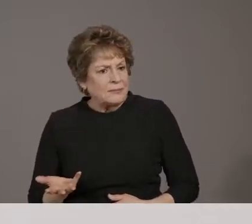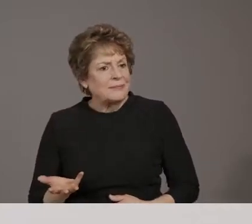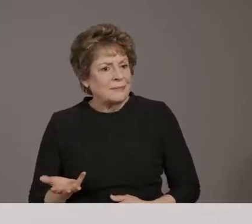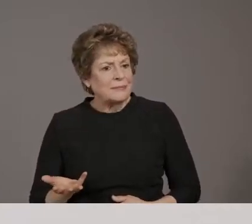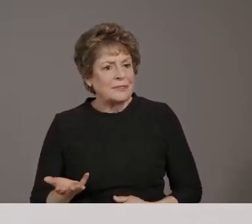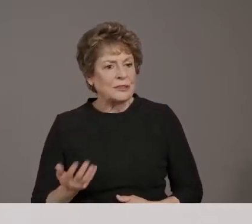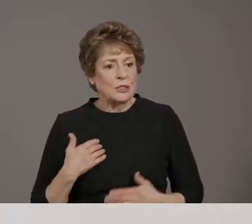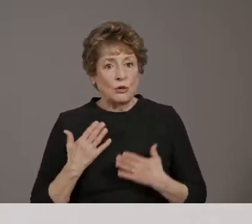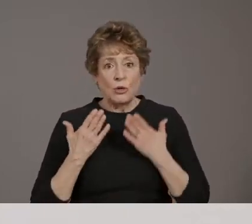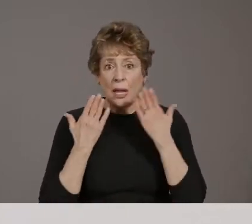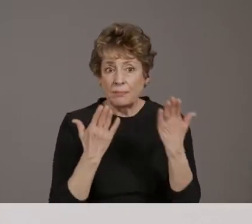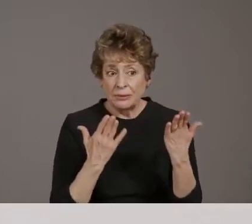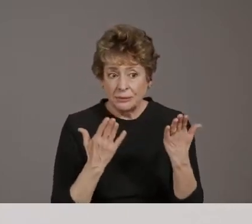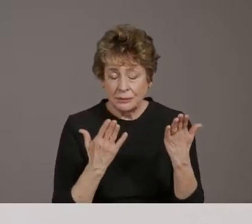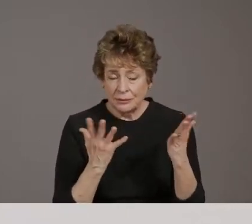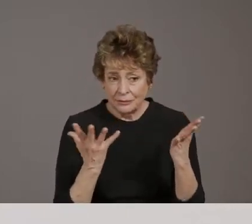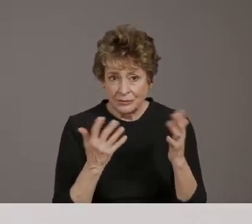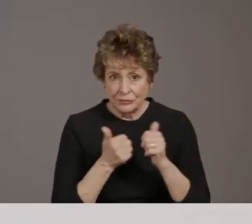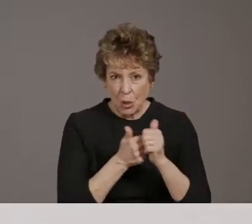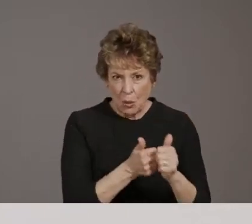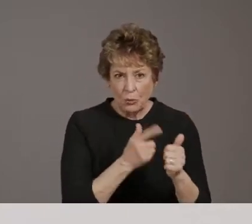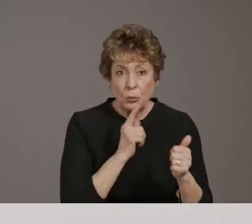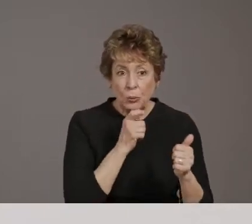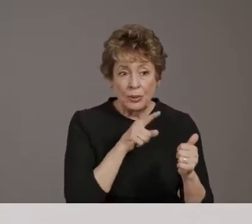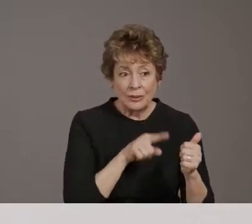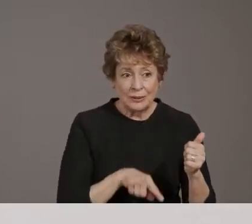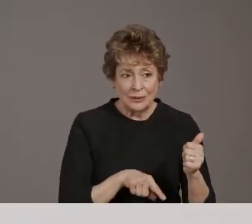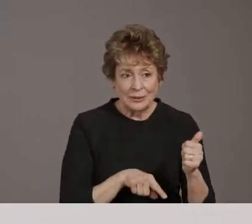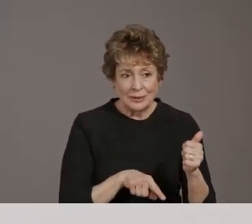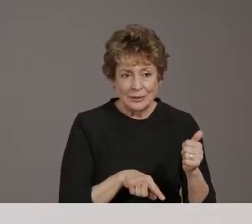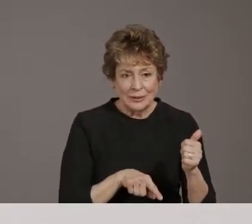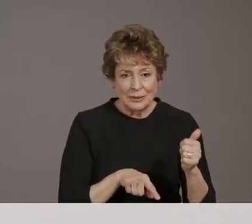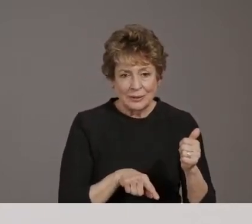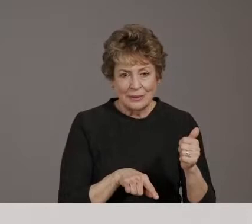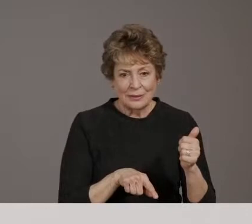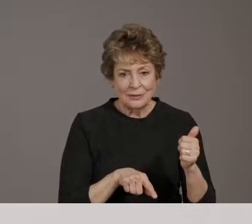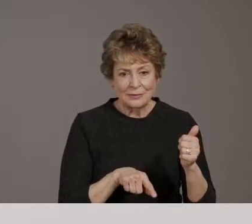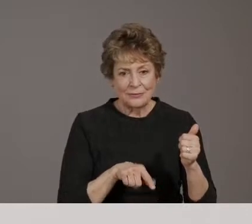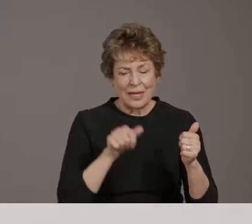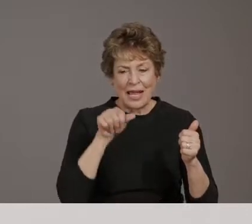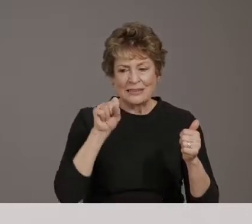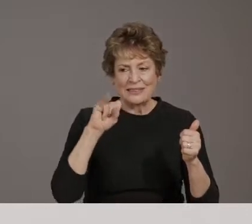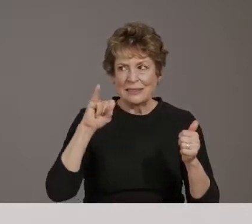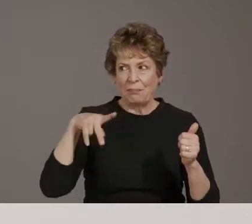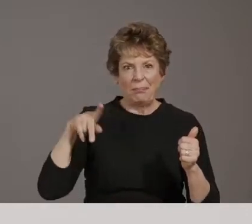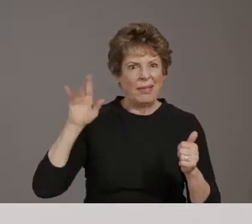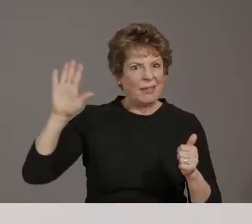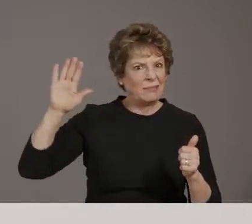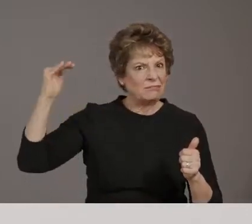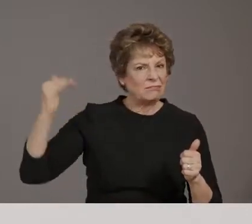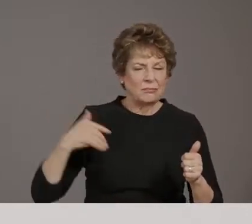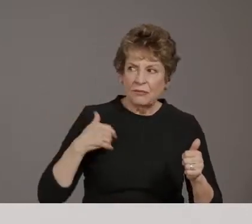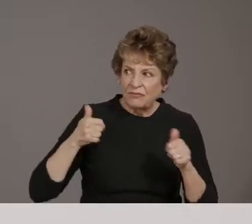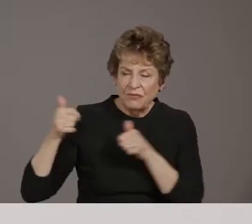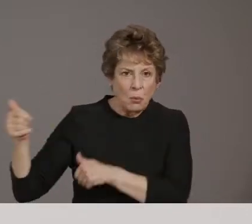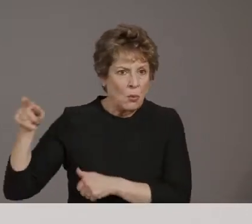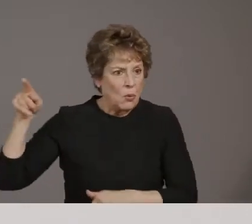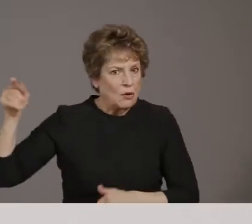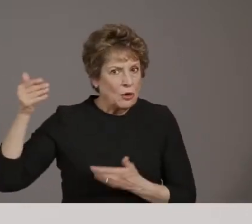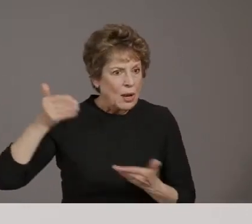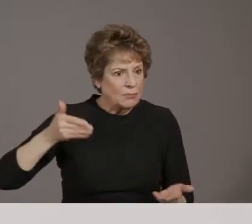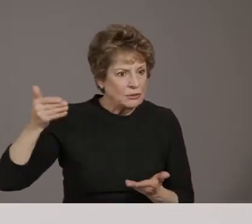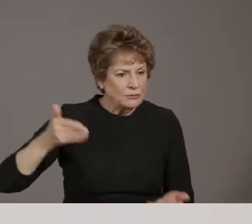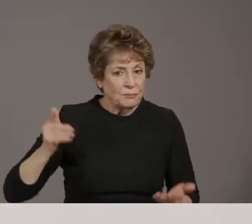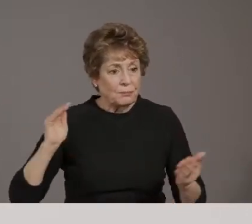uh, recommendations from ASIP. And so they look at the benefit, um, versus the risk of